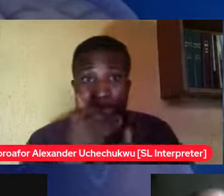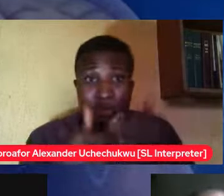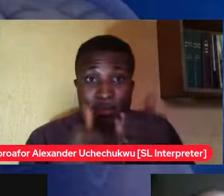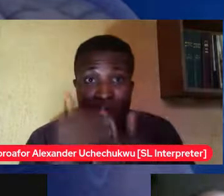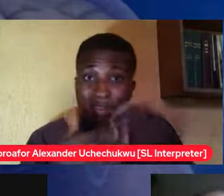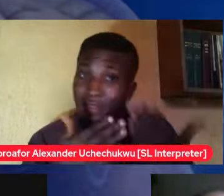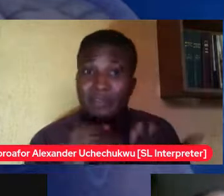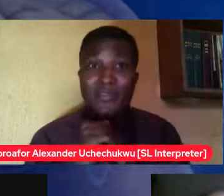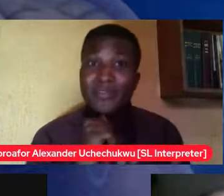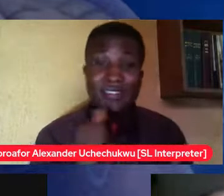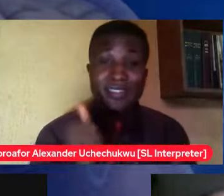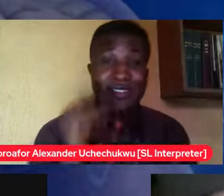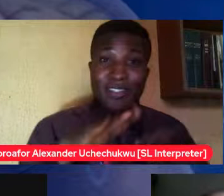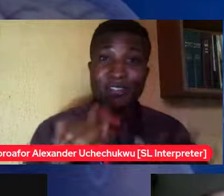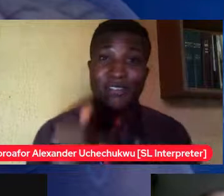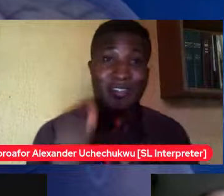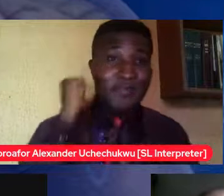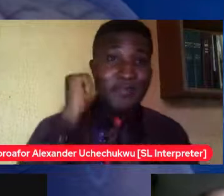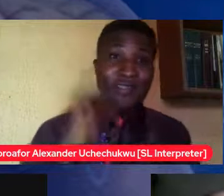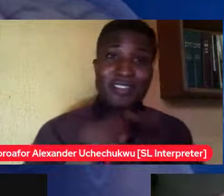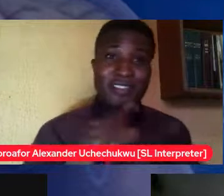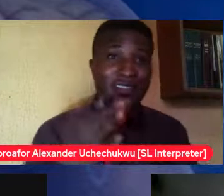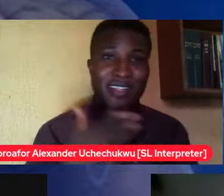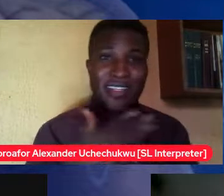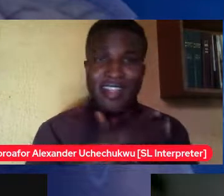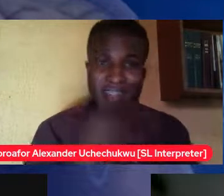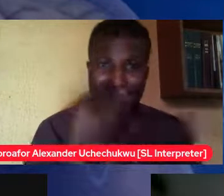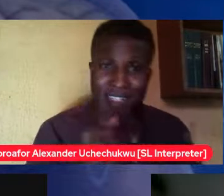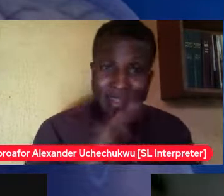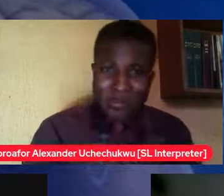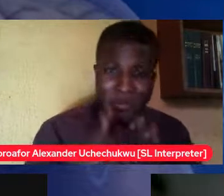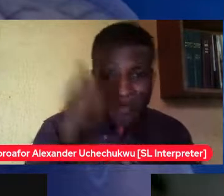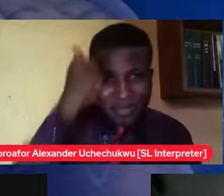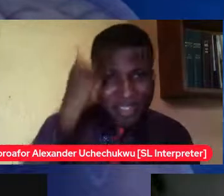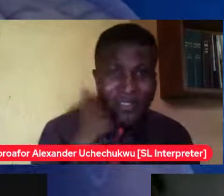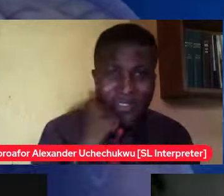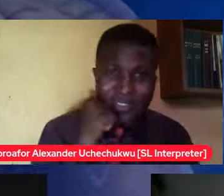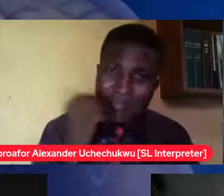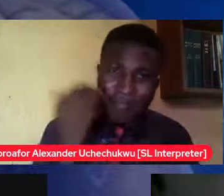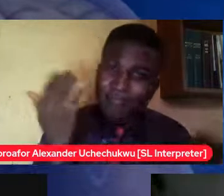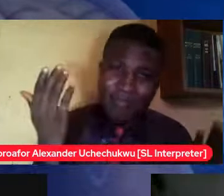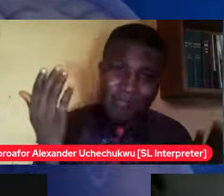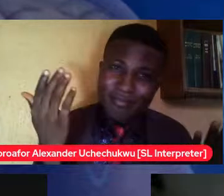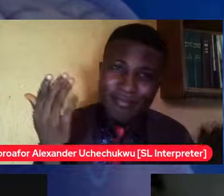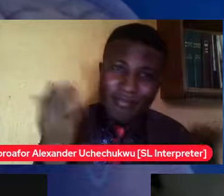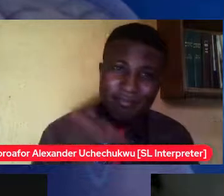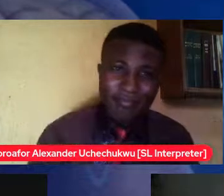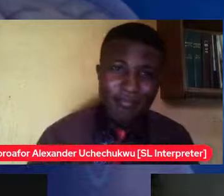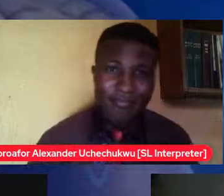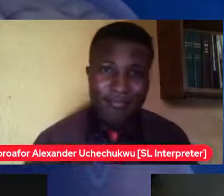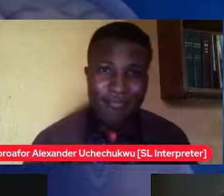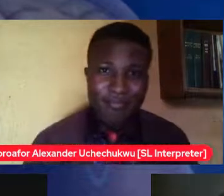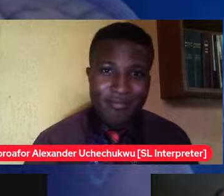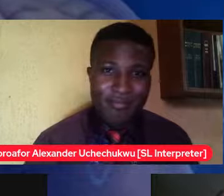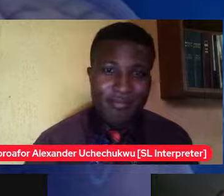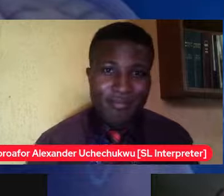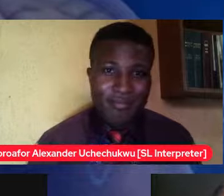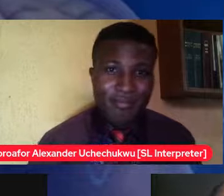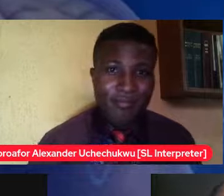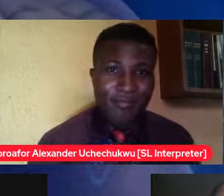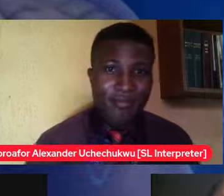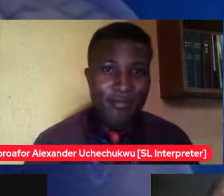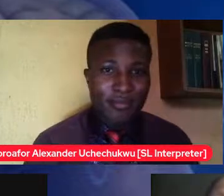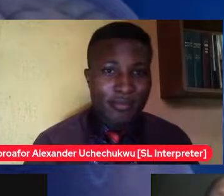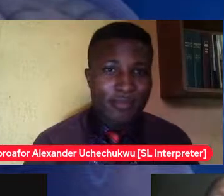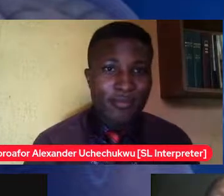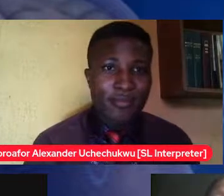i'm sorry sorry the light is you know we have a bearing on it is weird and this is